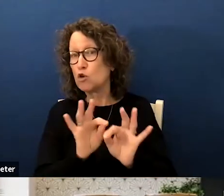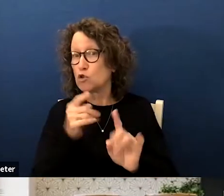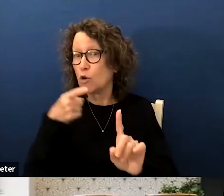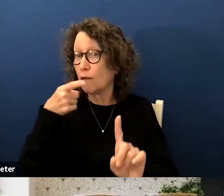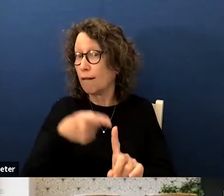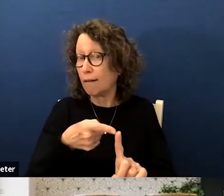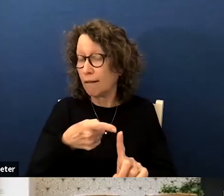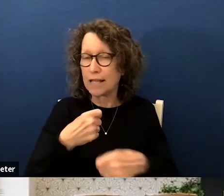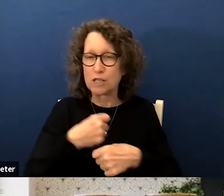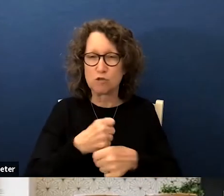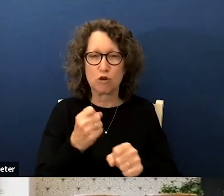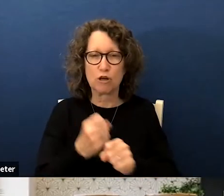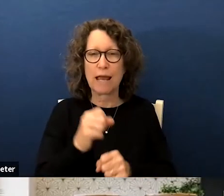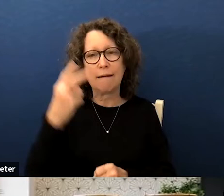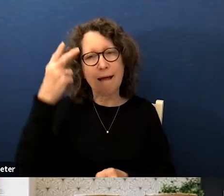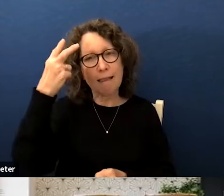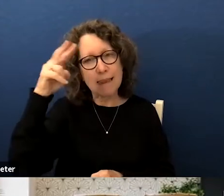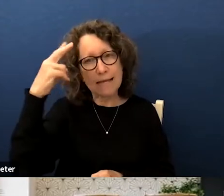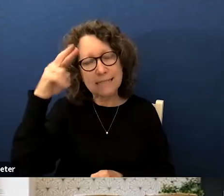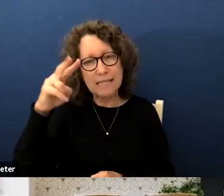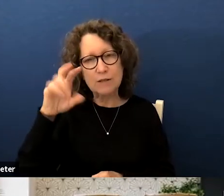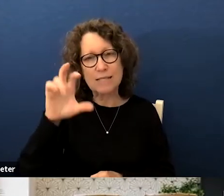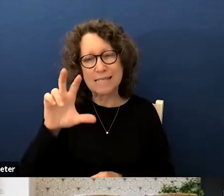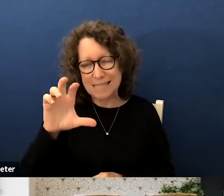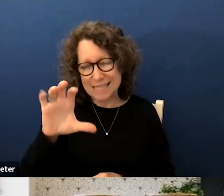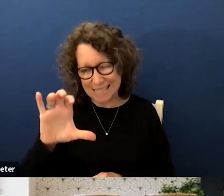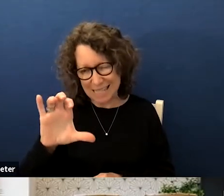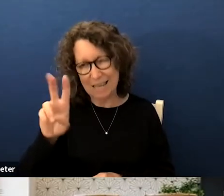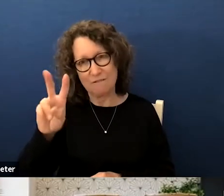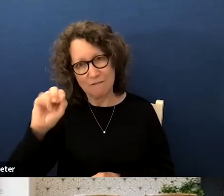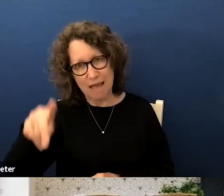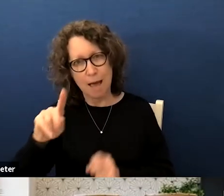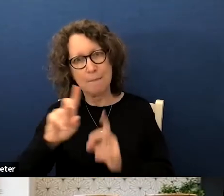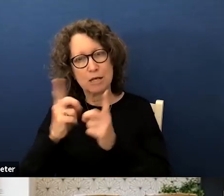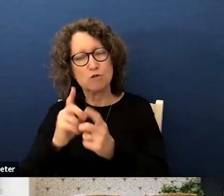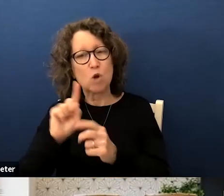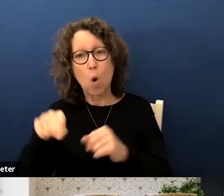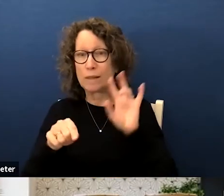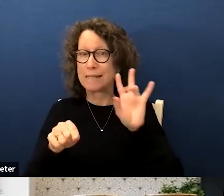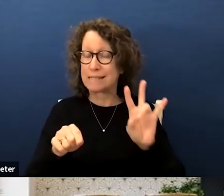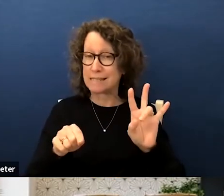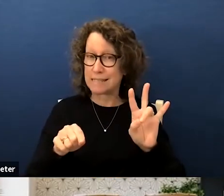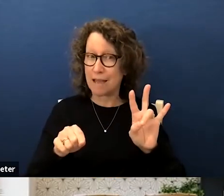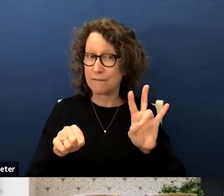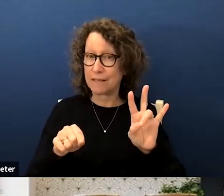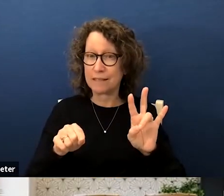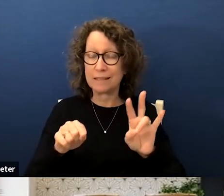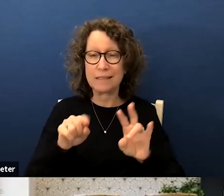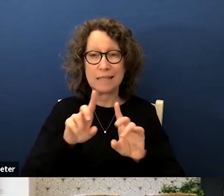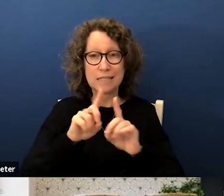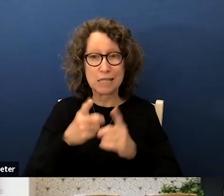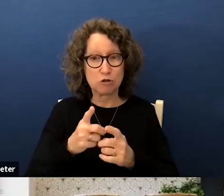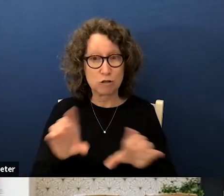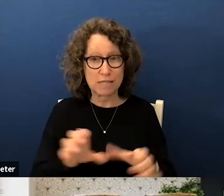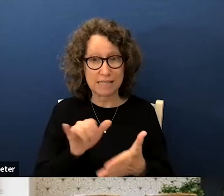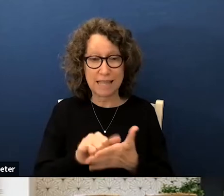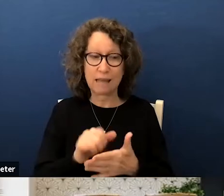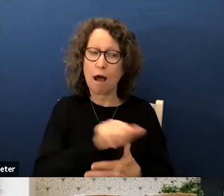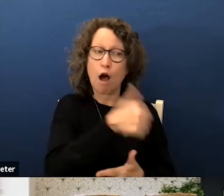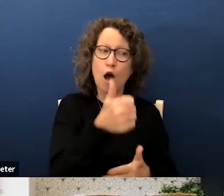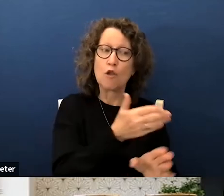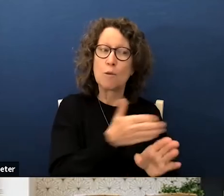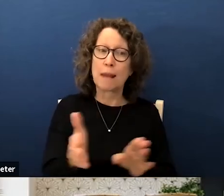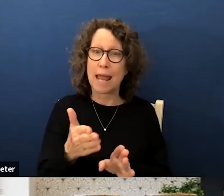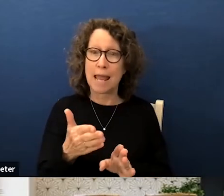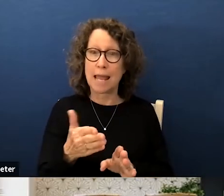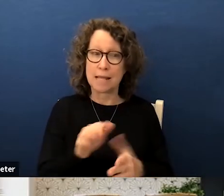create a latino cvap district only seven districts does that i believe that of the plans before